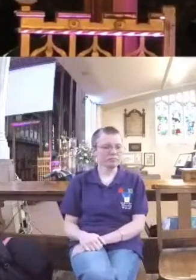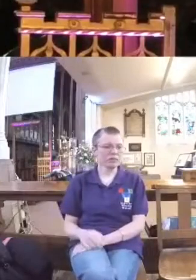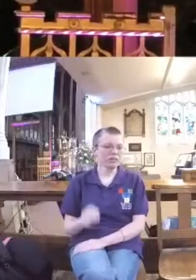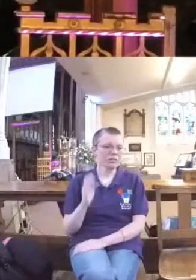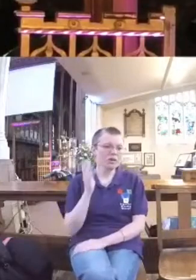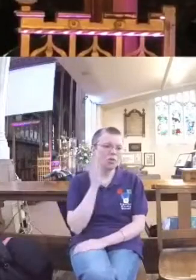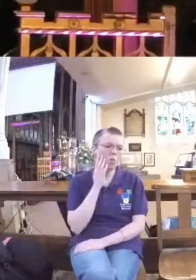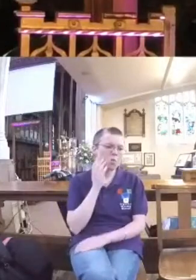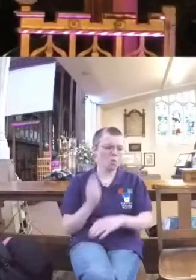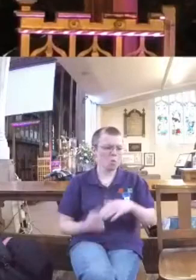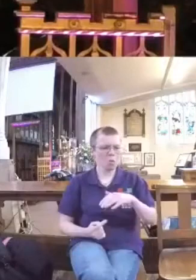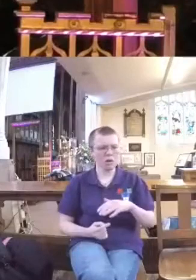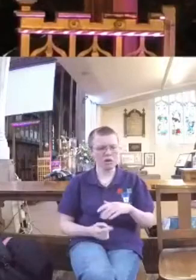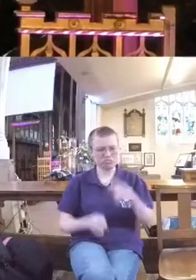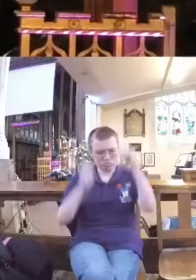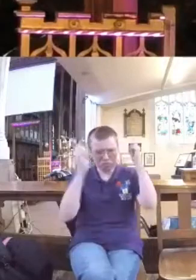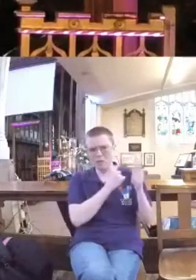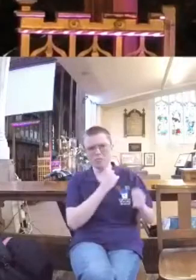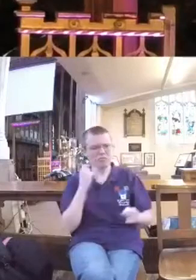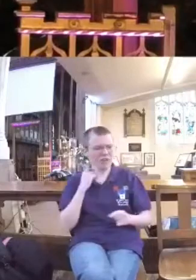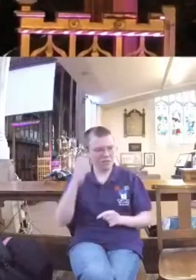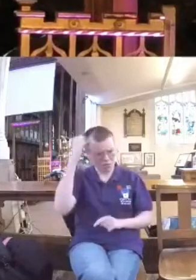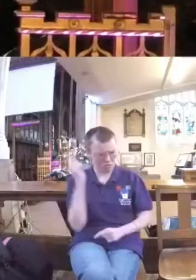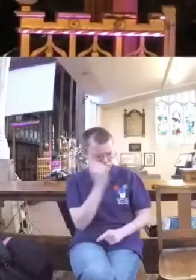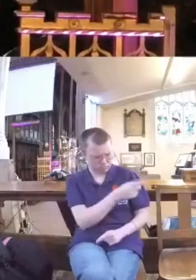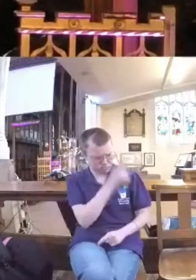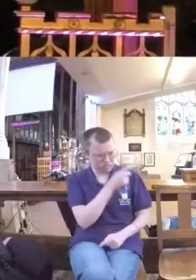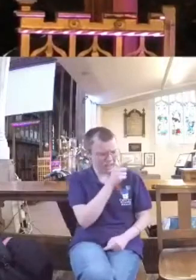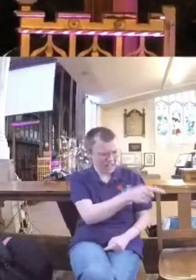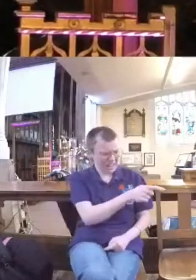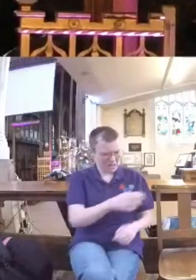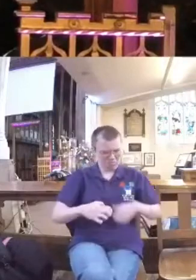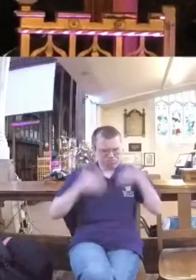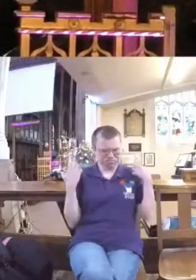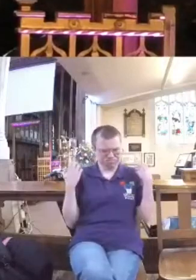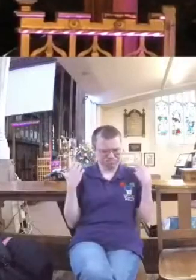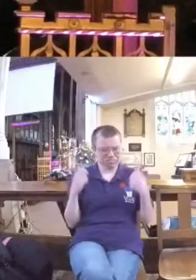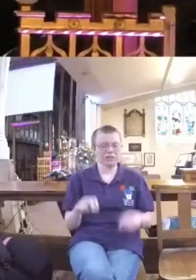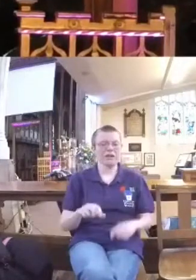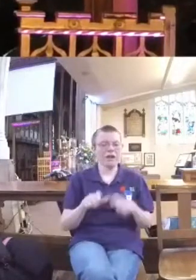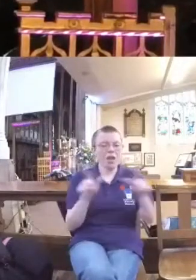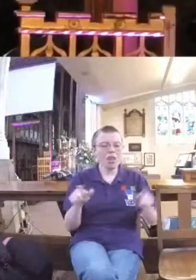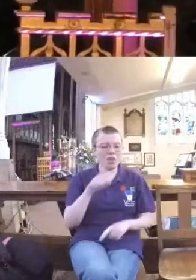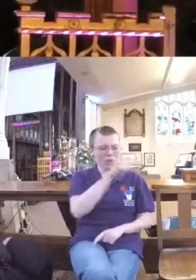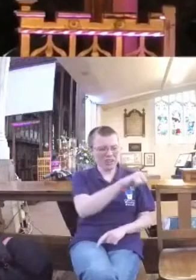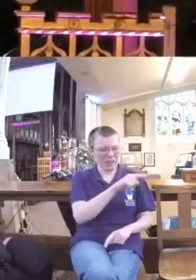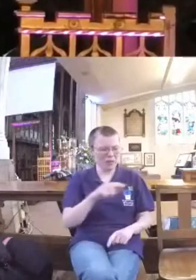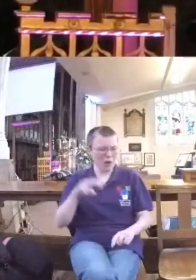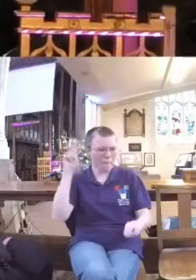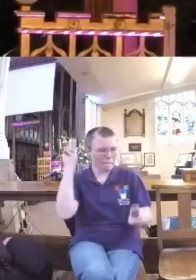the chief priest and the other leading priests, Isaiah became enraged and then the Lord struck Isaiah with leprosy.